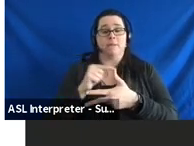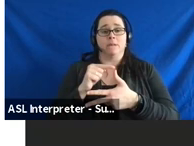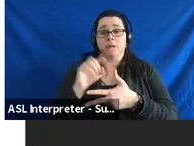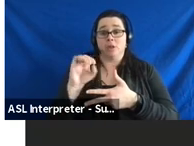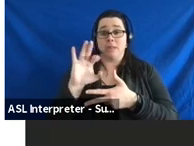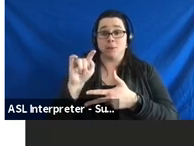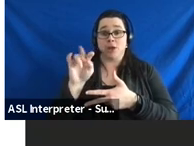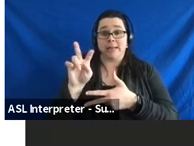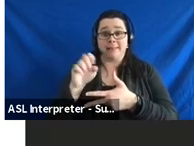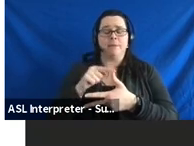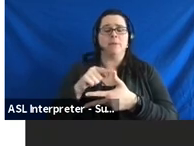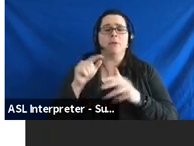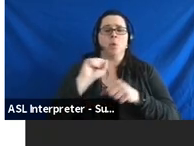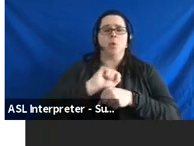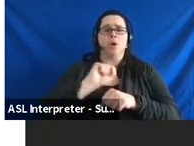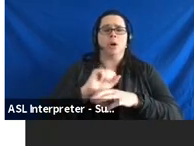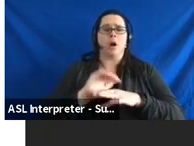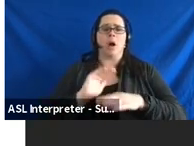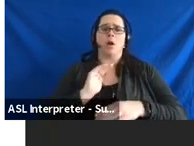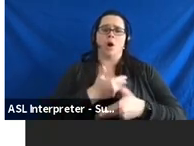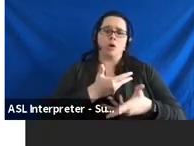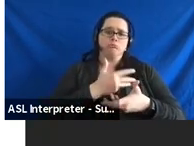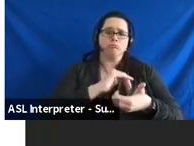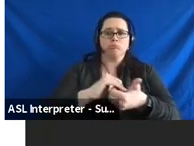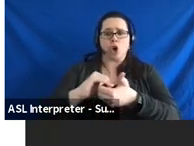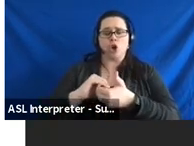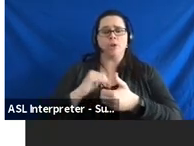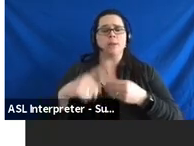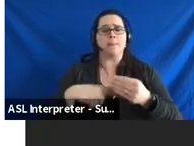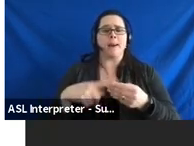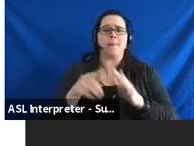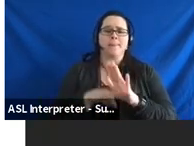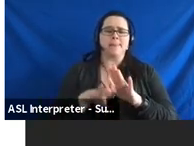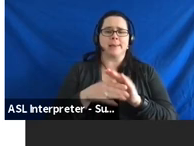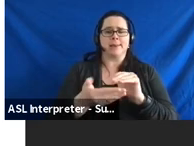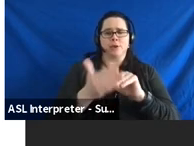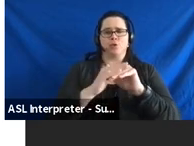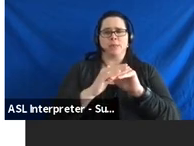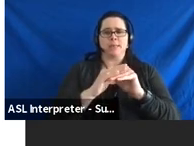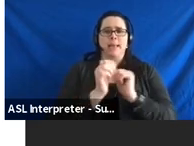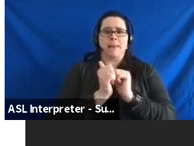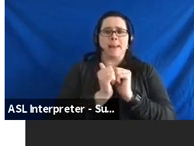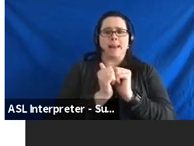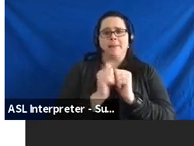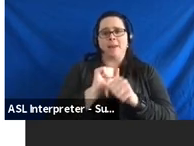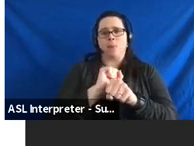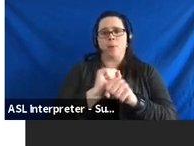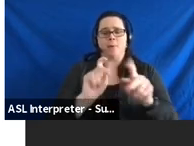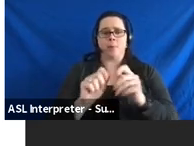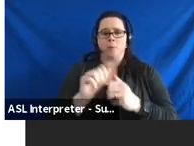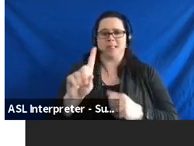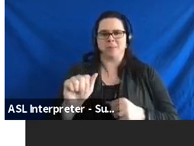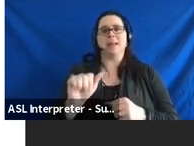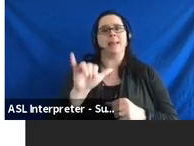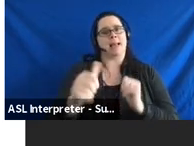work with our partners on basically increasing and competitive employment for people with disabilities.